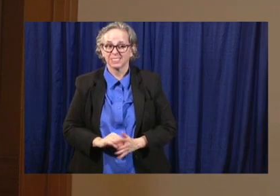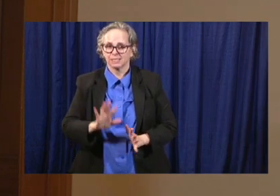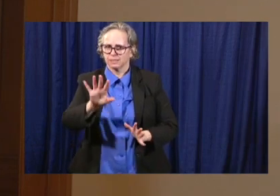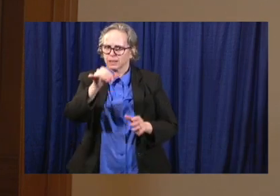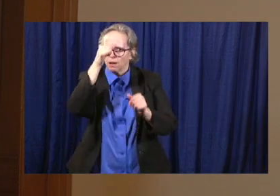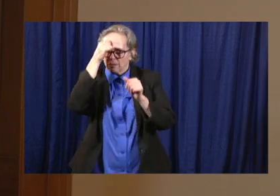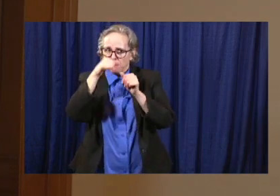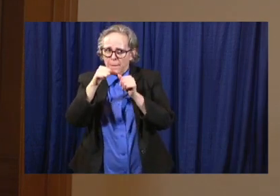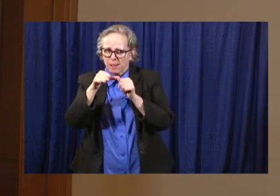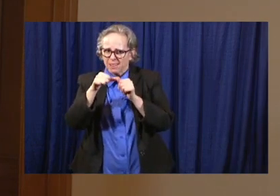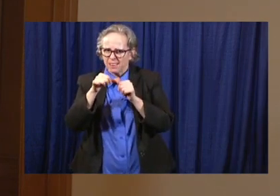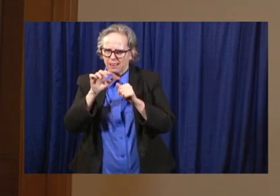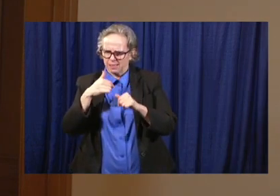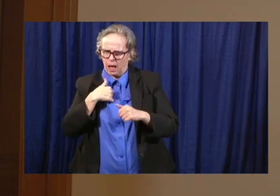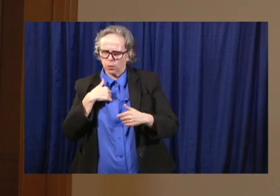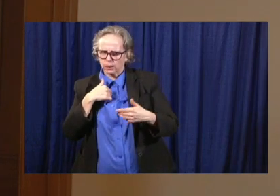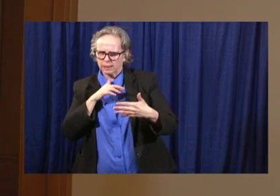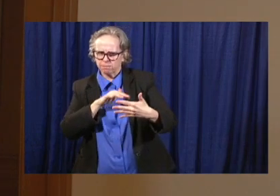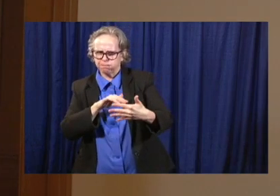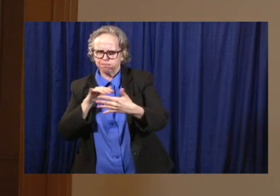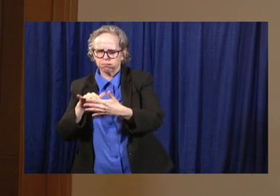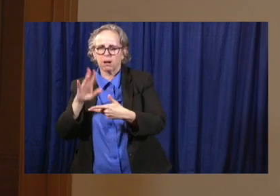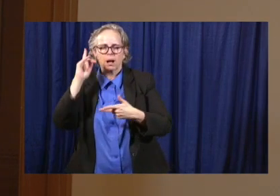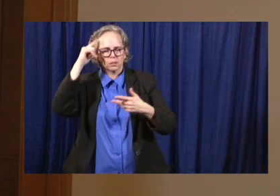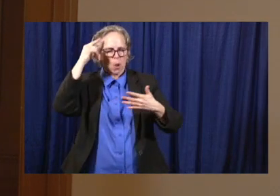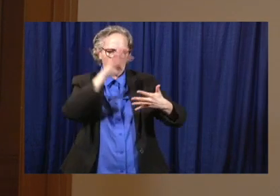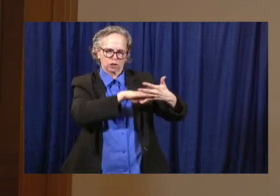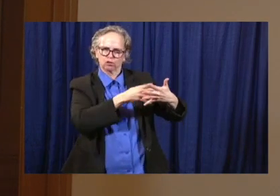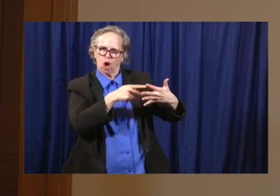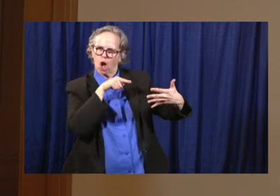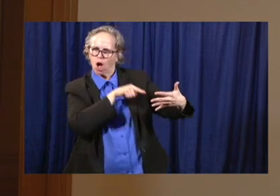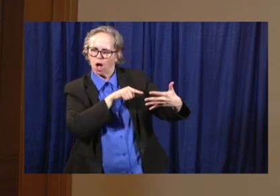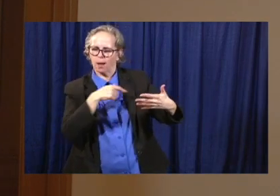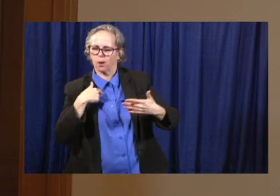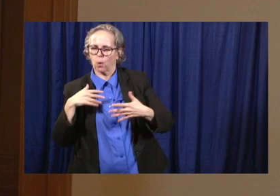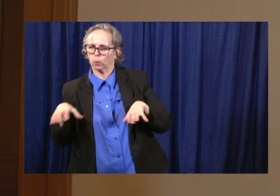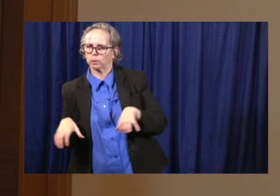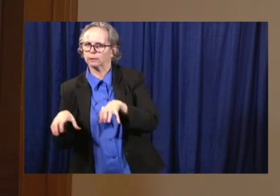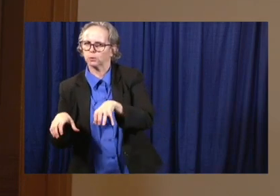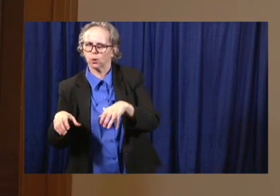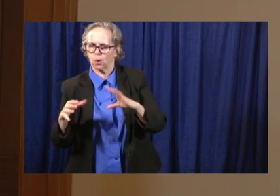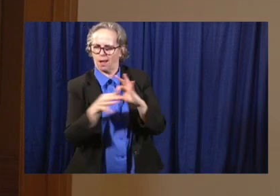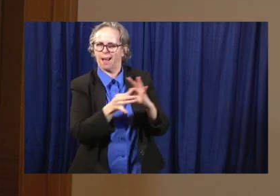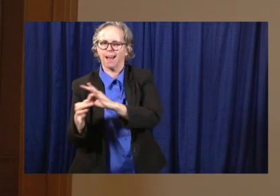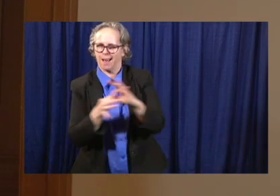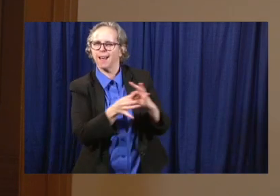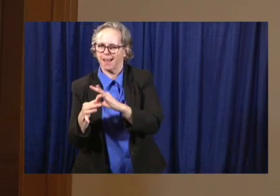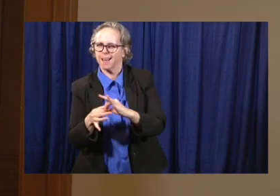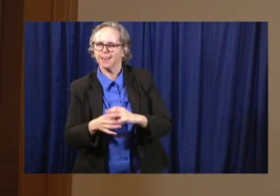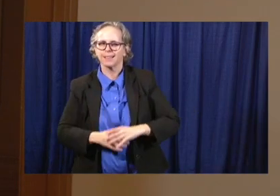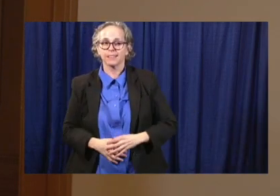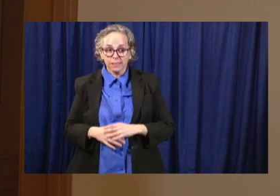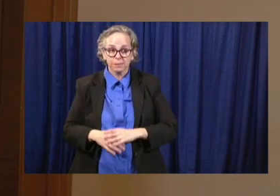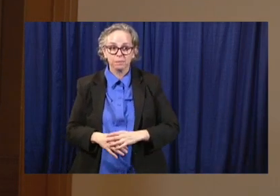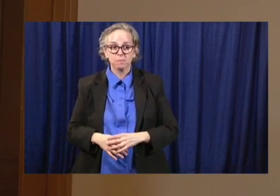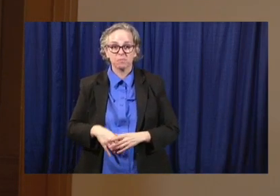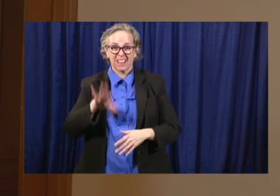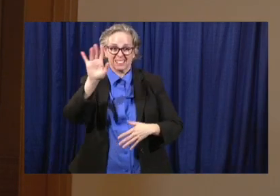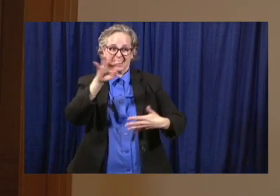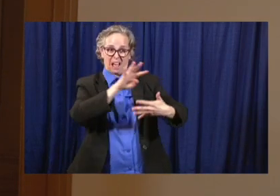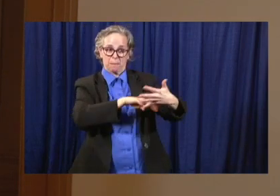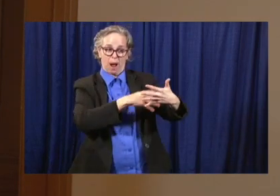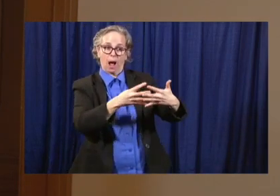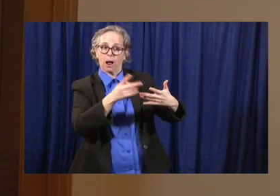There's a lot being said about modeling right now and it is it is not a science that predicts our outcome it's our